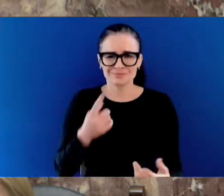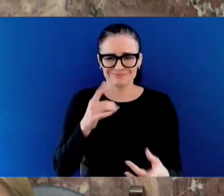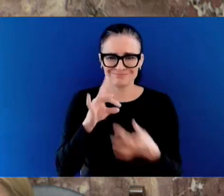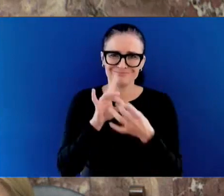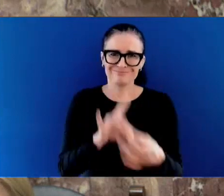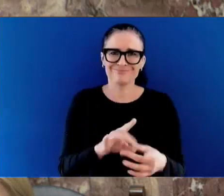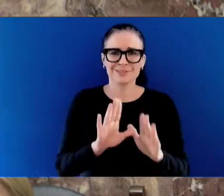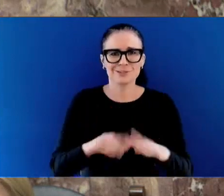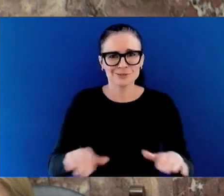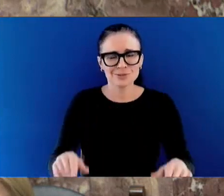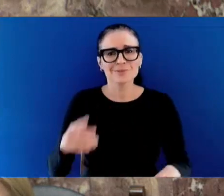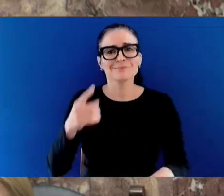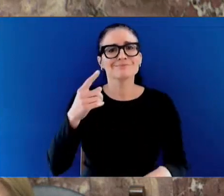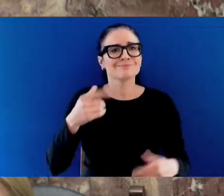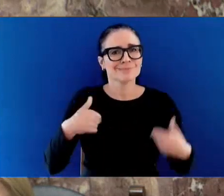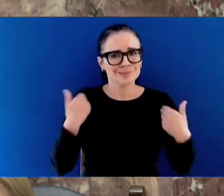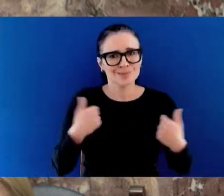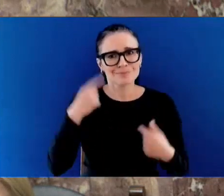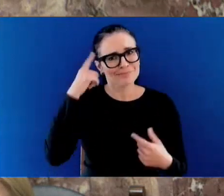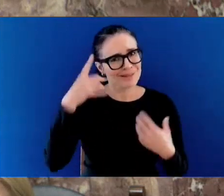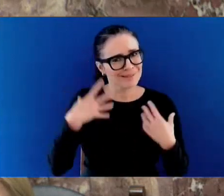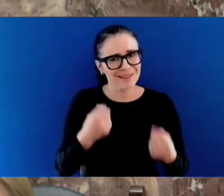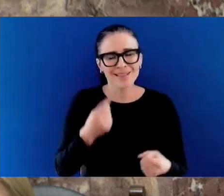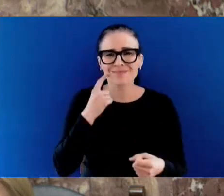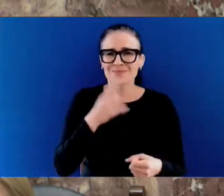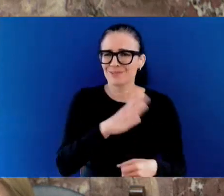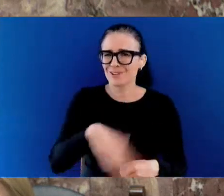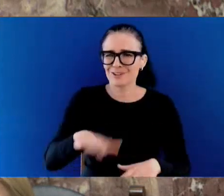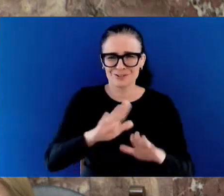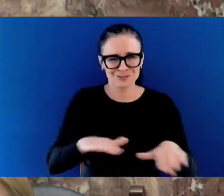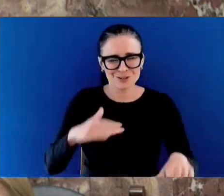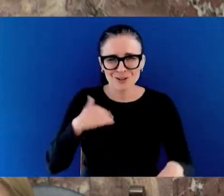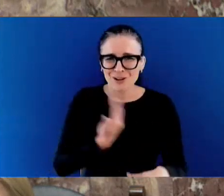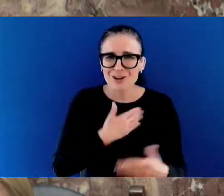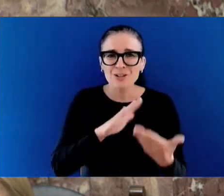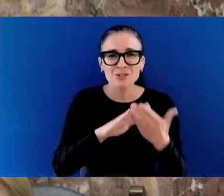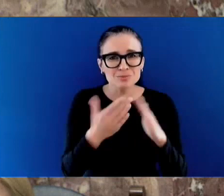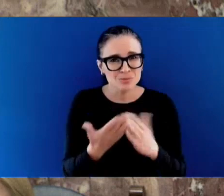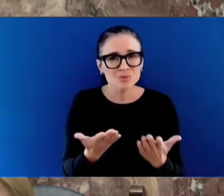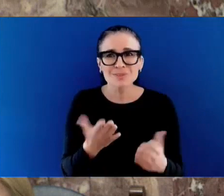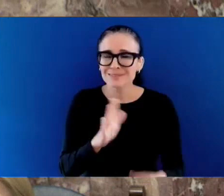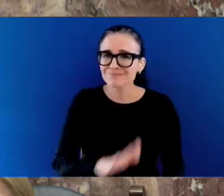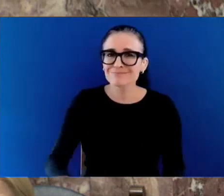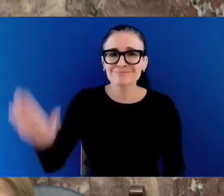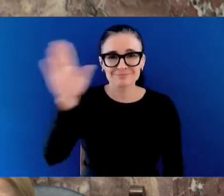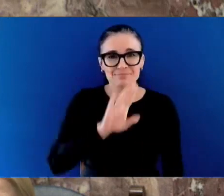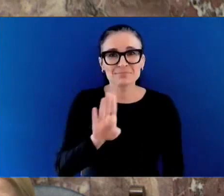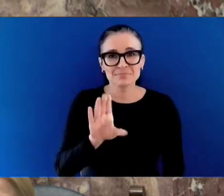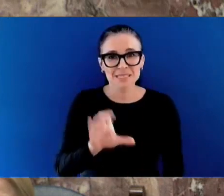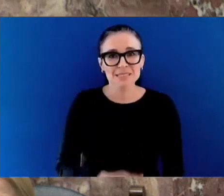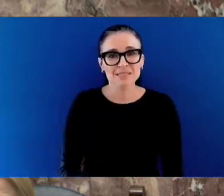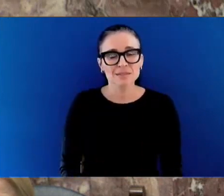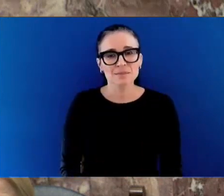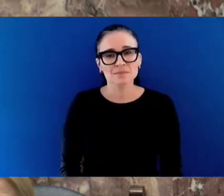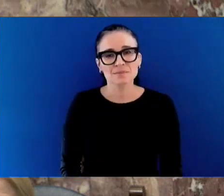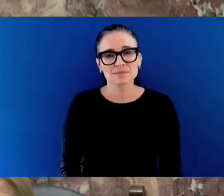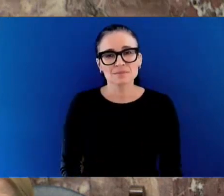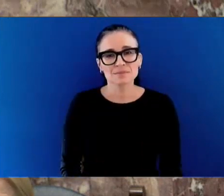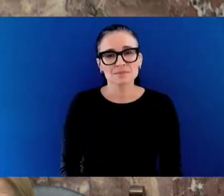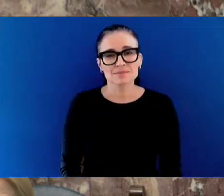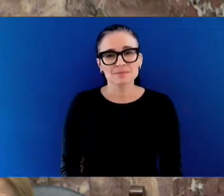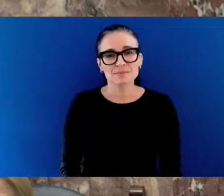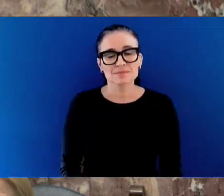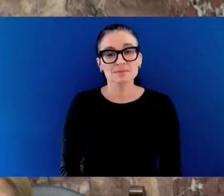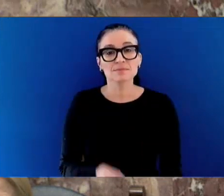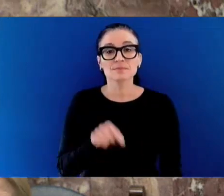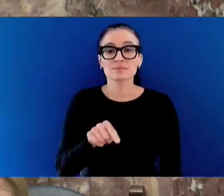I want to assure the member that these are also issues that our health system, that doctors, that child and youth mental health